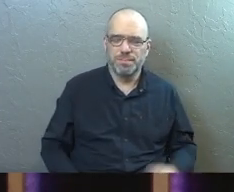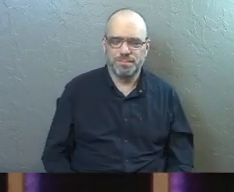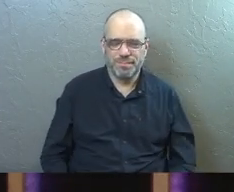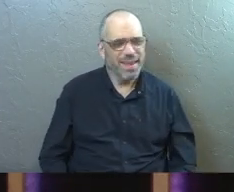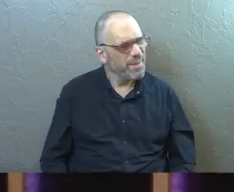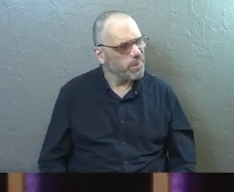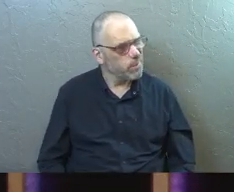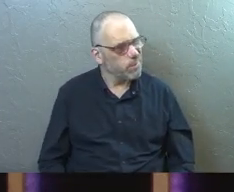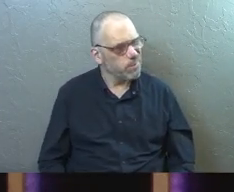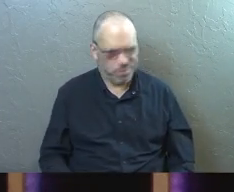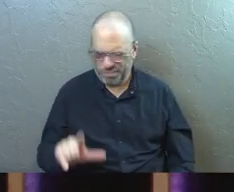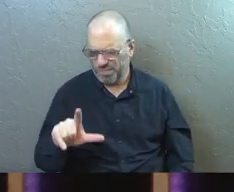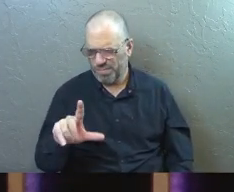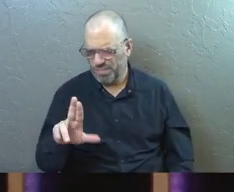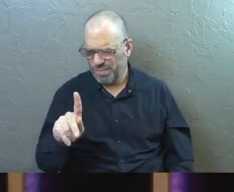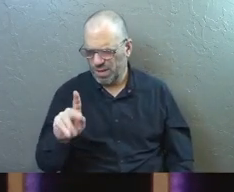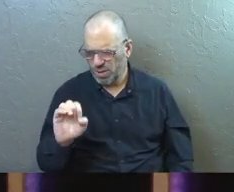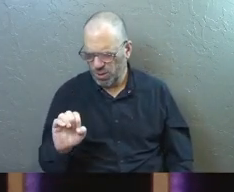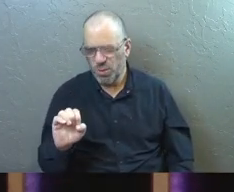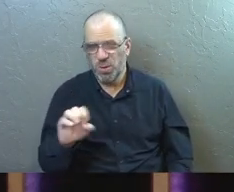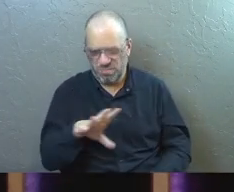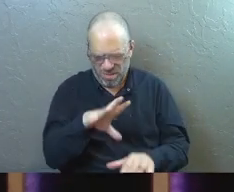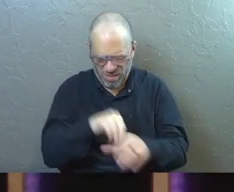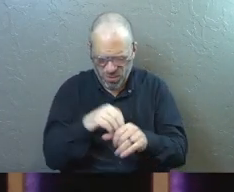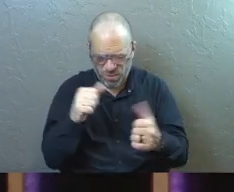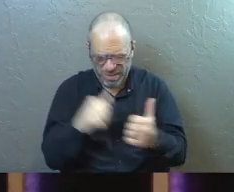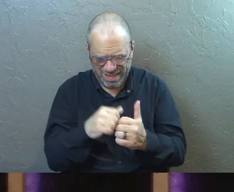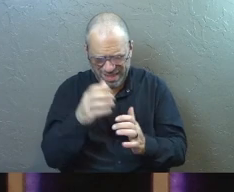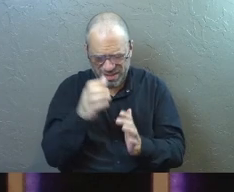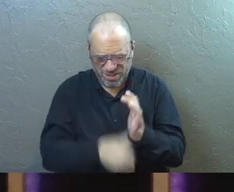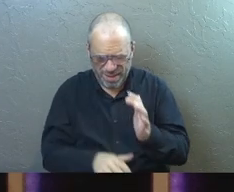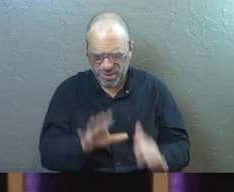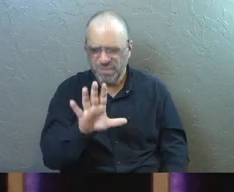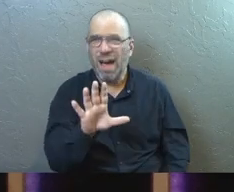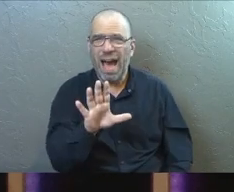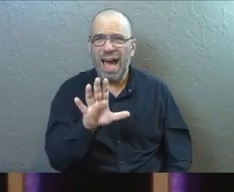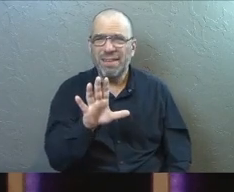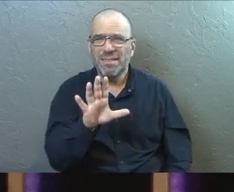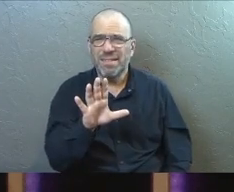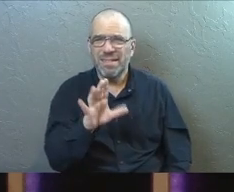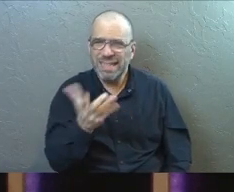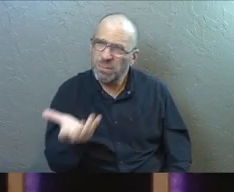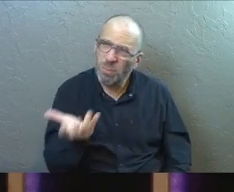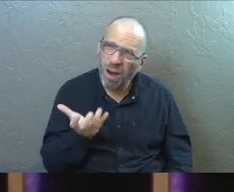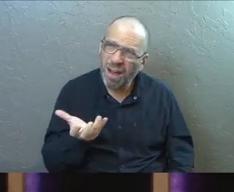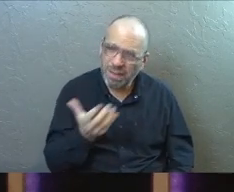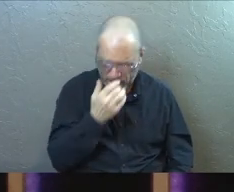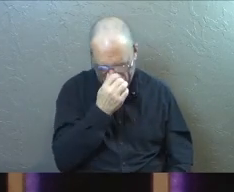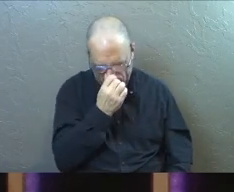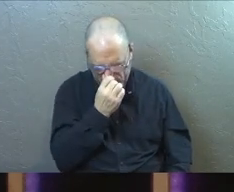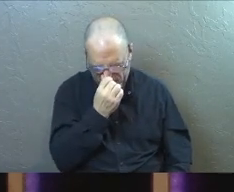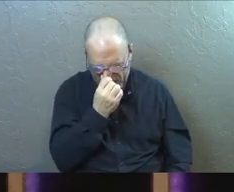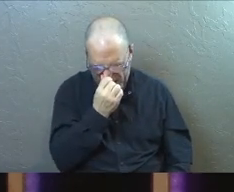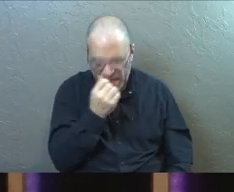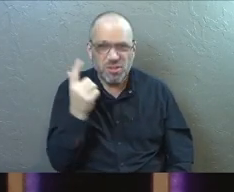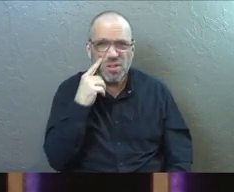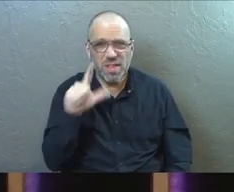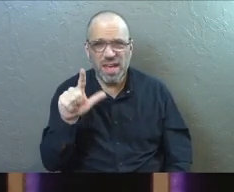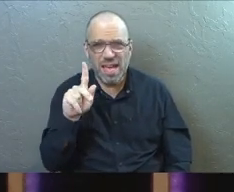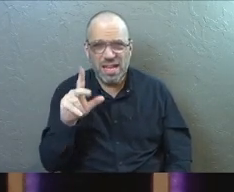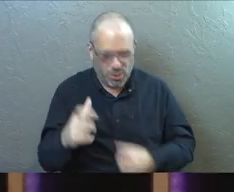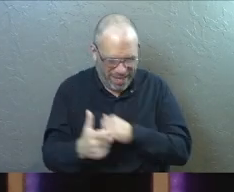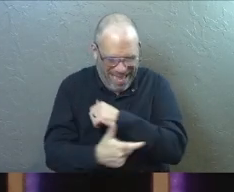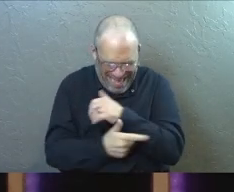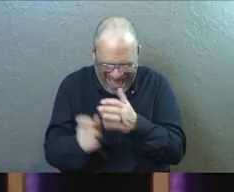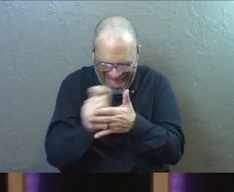I got to wonder, did Luke want to even include this little chapter in his book? Was he tempted as he went to write